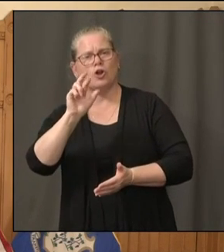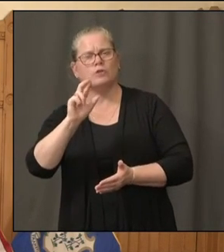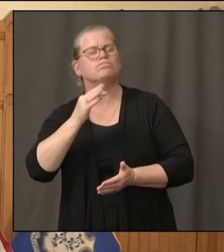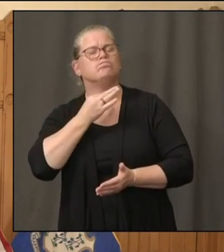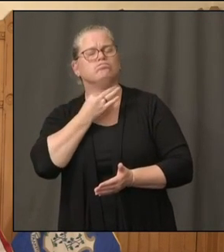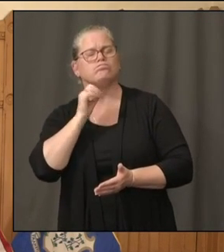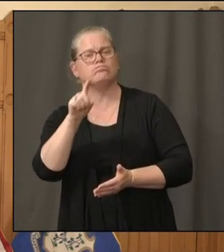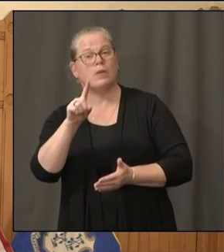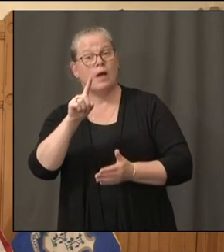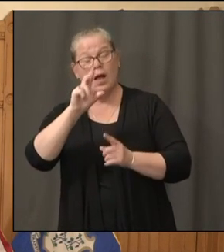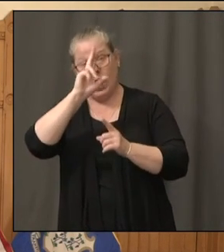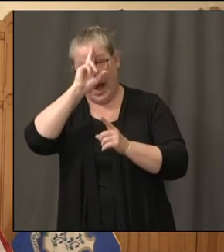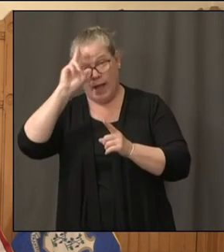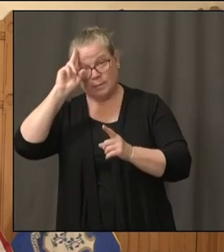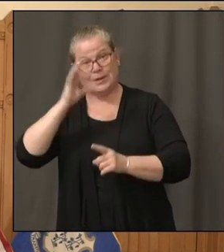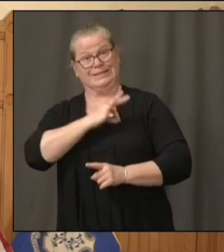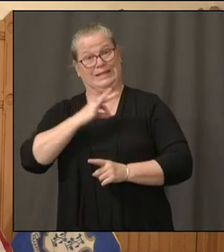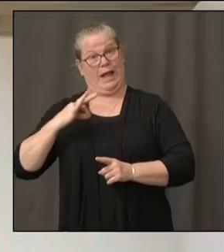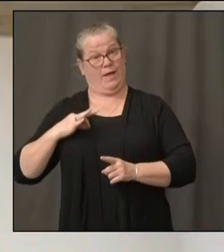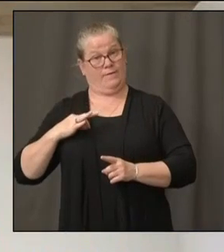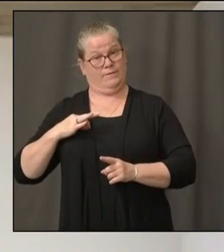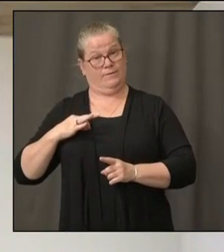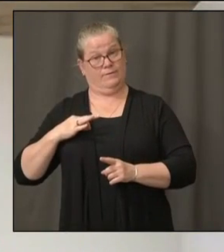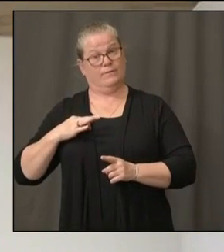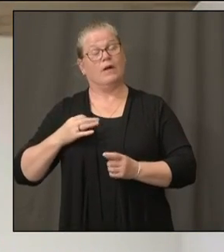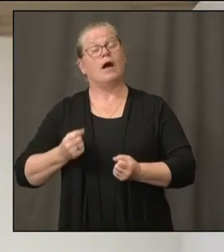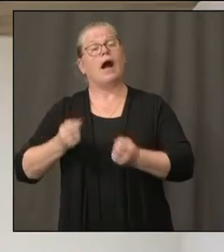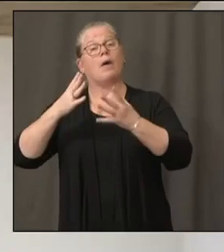hospital staff? And what does that look like?